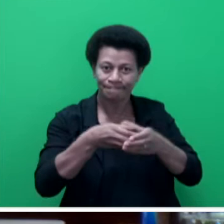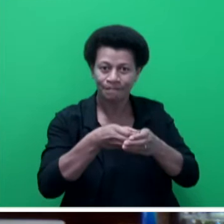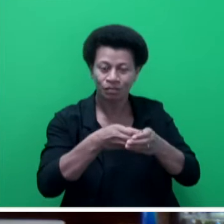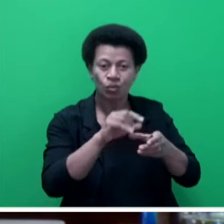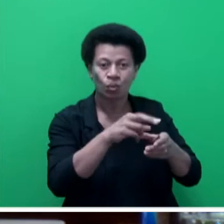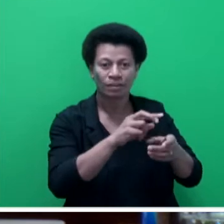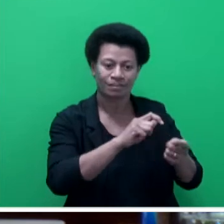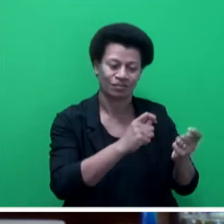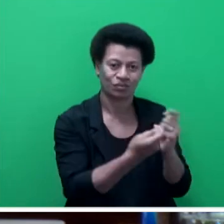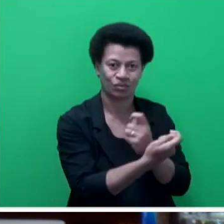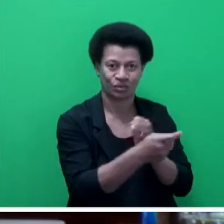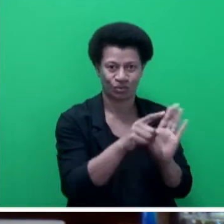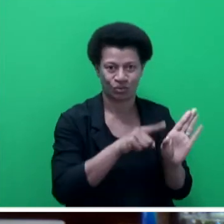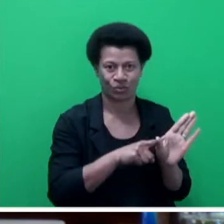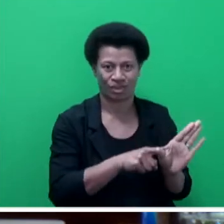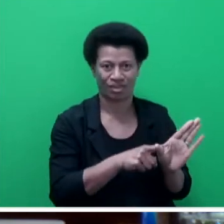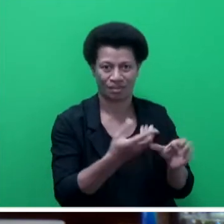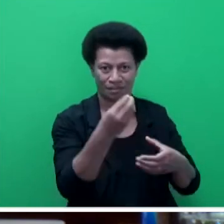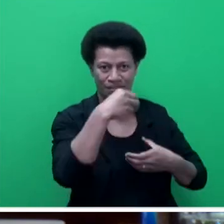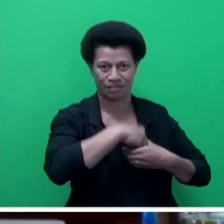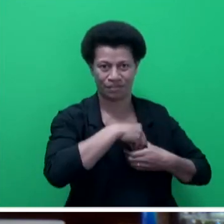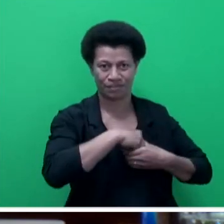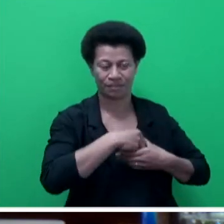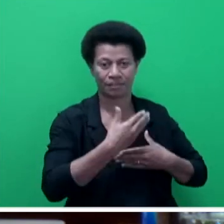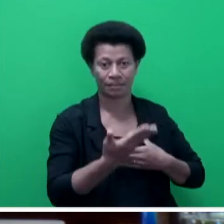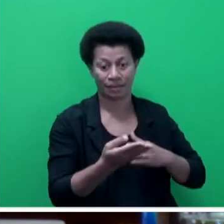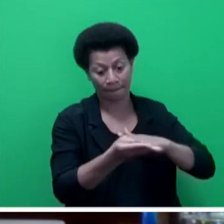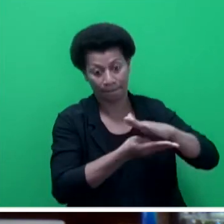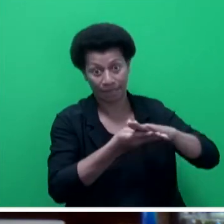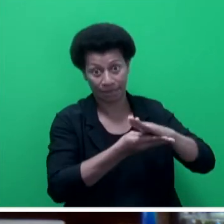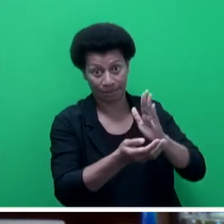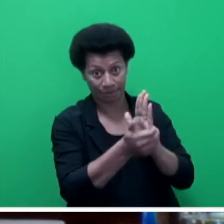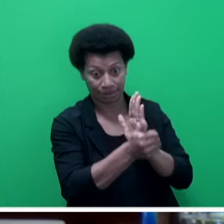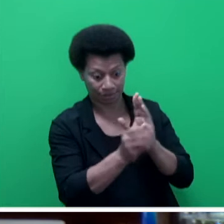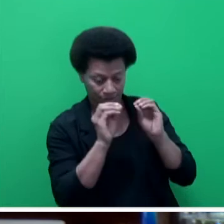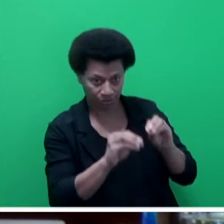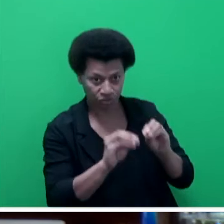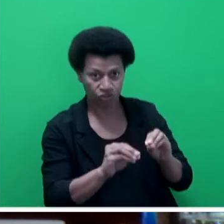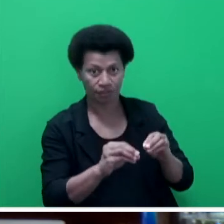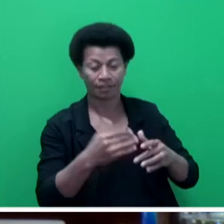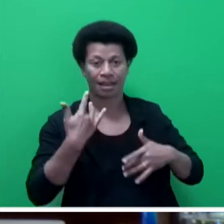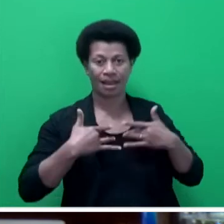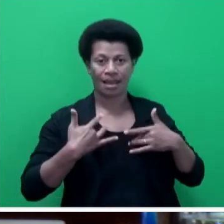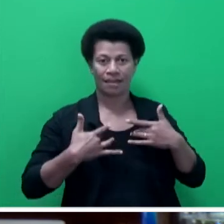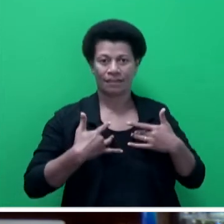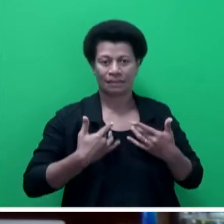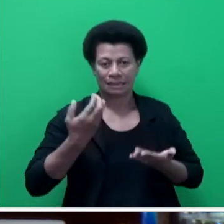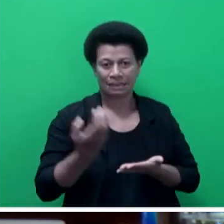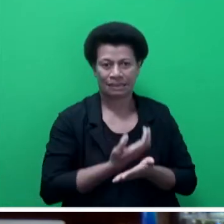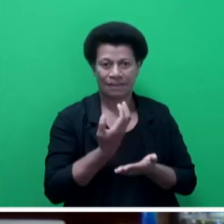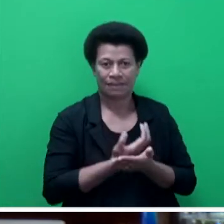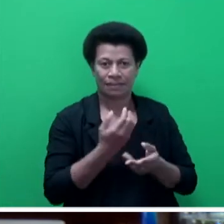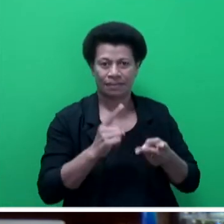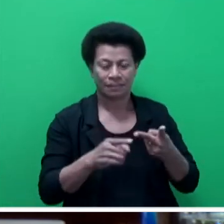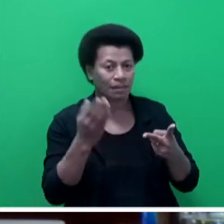The community fire wardens were trained on basic skills in life-saving evacuation and fire drills, awareness on